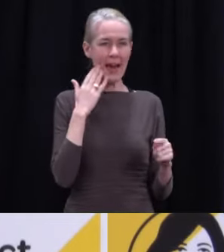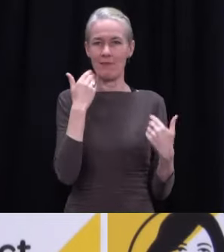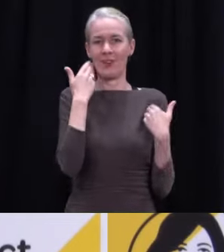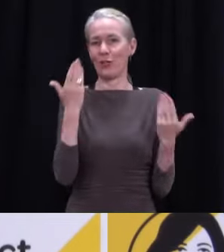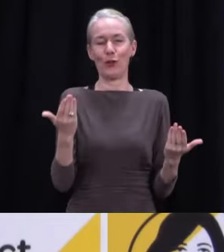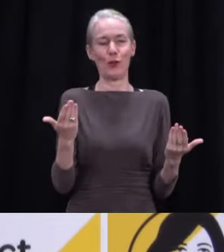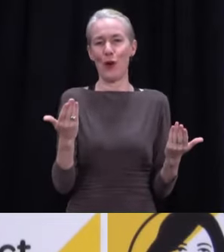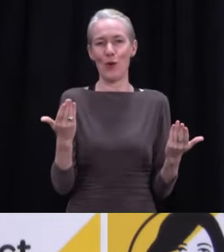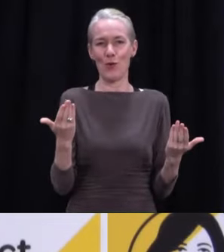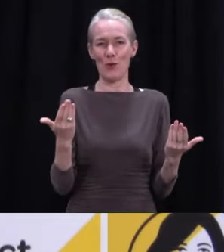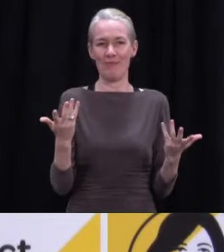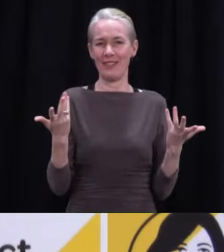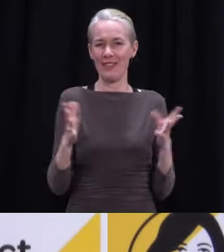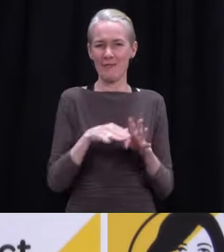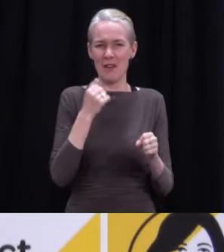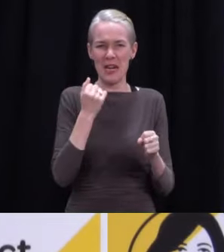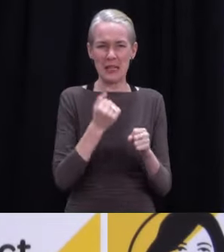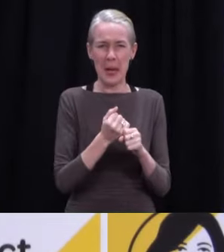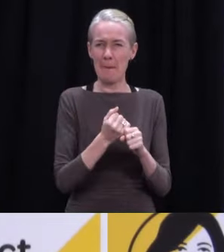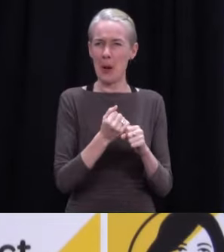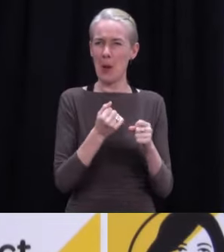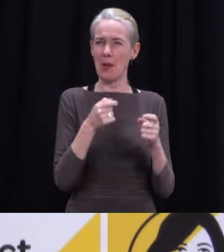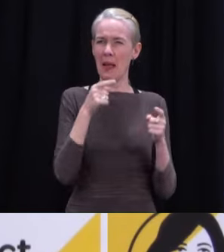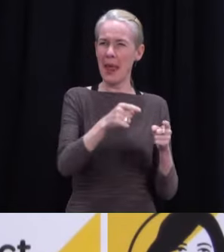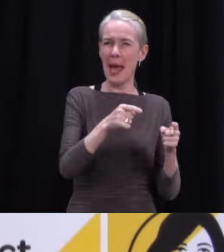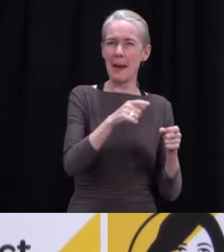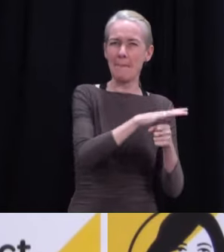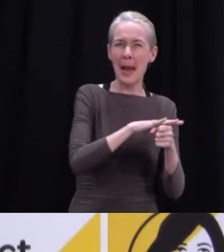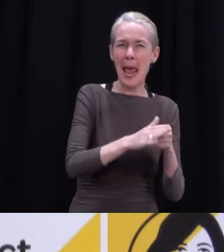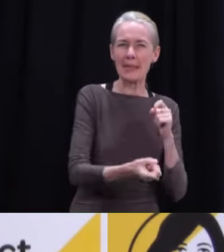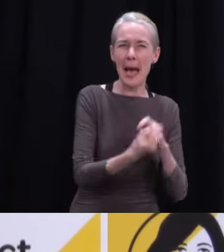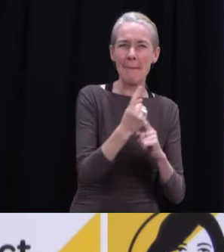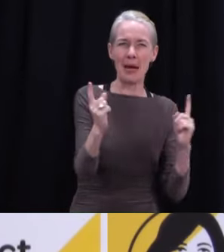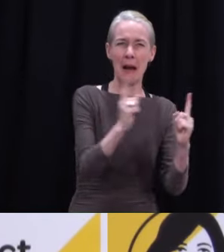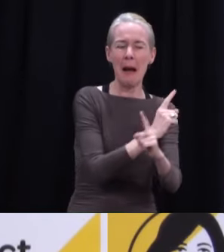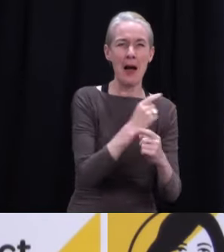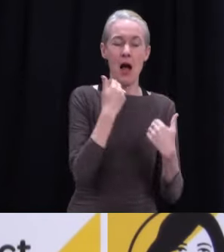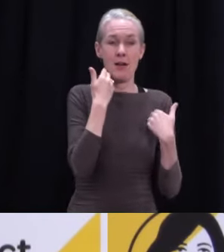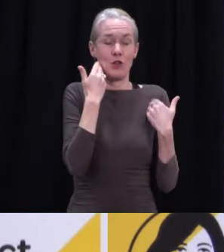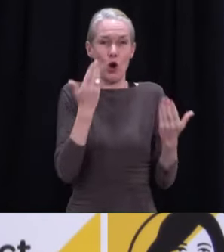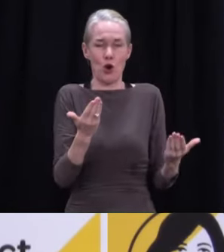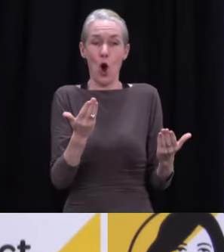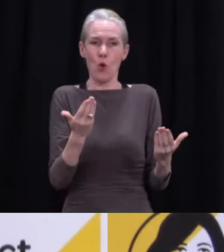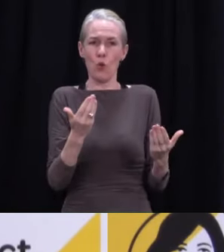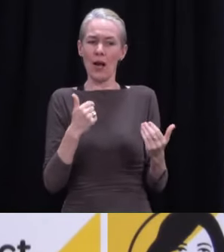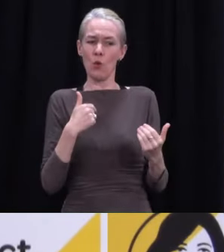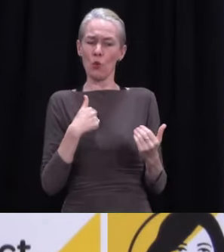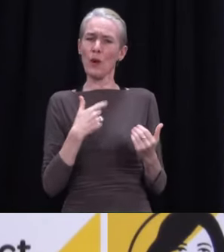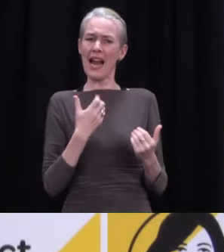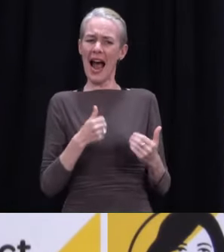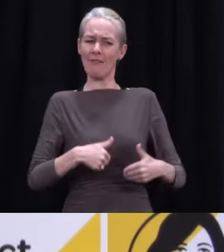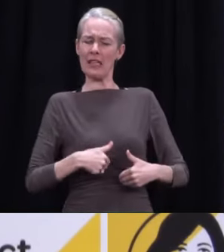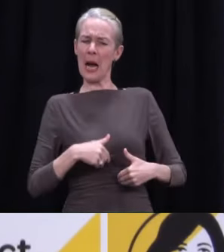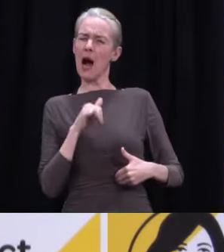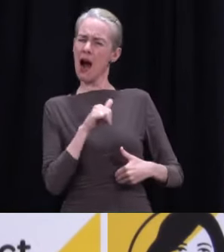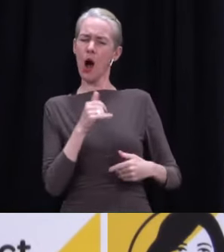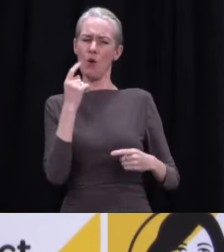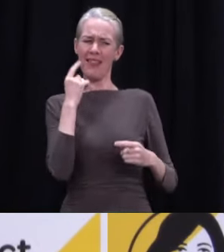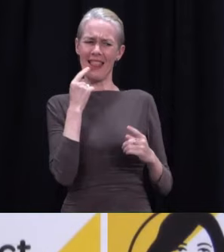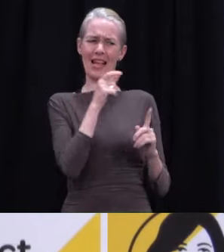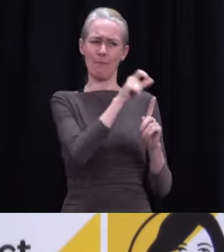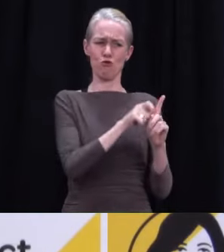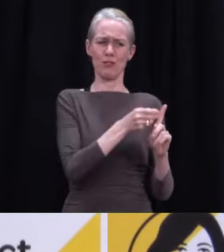existing outbreaks or an earlier case. But it doesn't mean that there's not sometimes a strong suspicion or that it is preventing